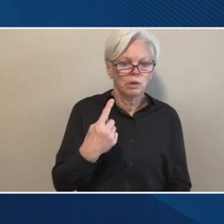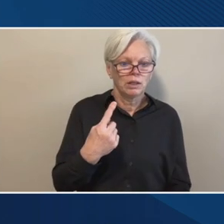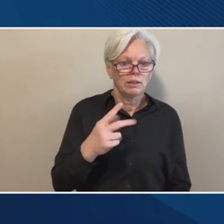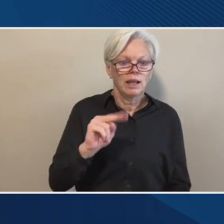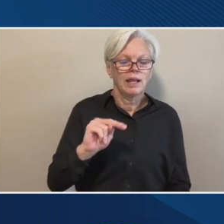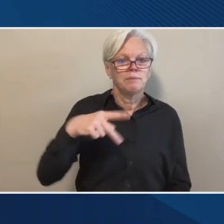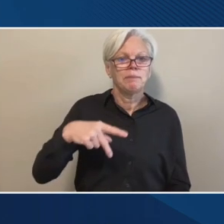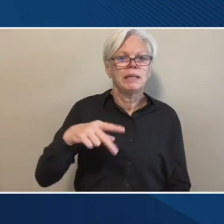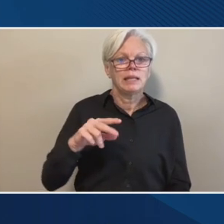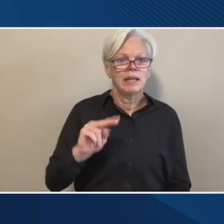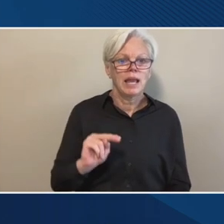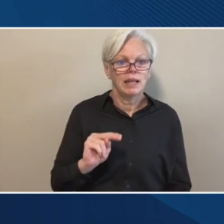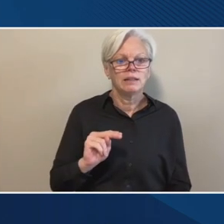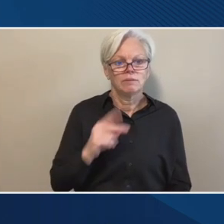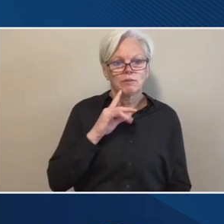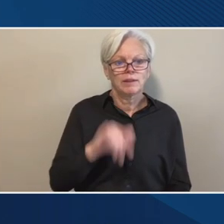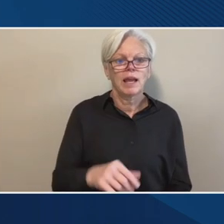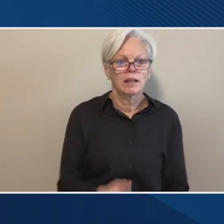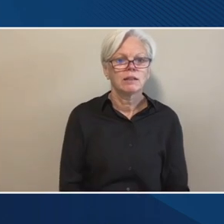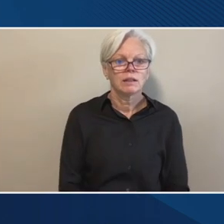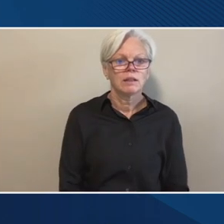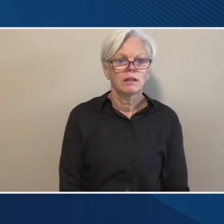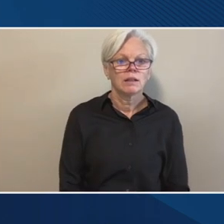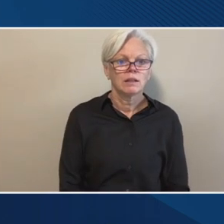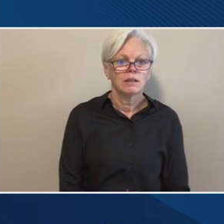All right. Thank you. Uh, Jason.